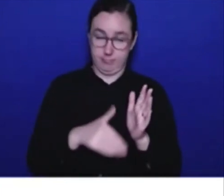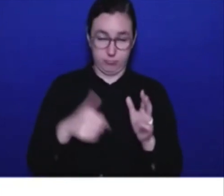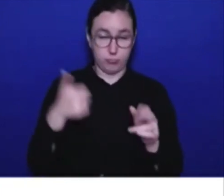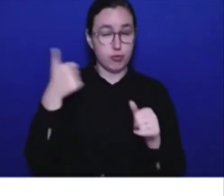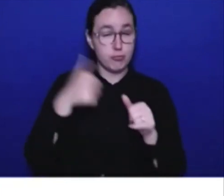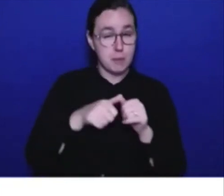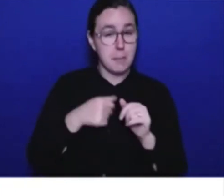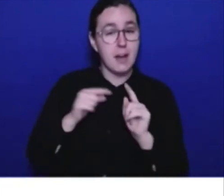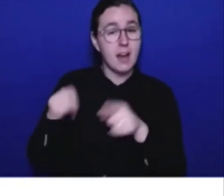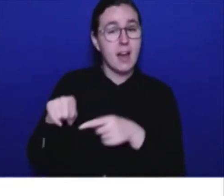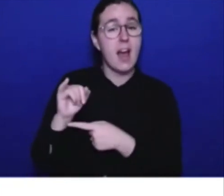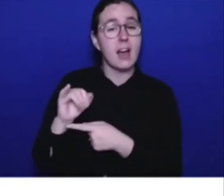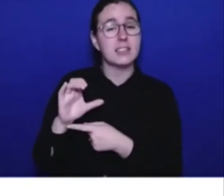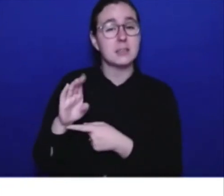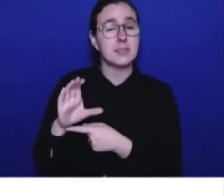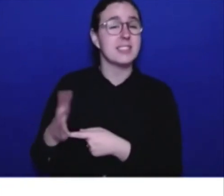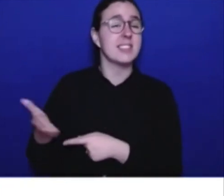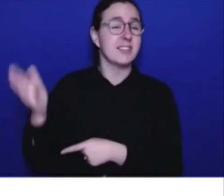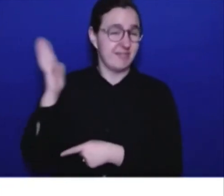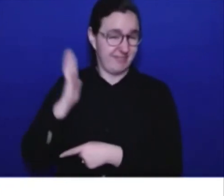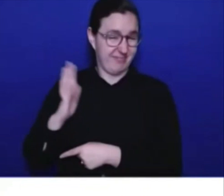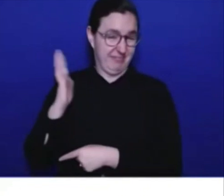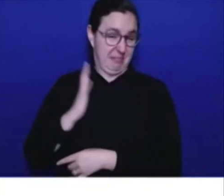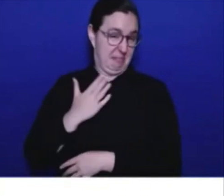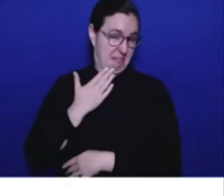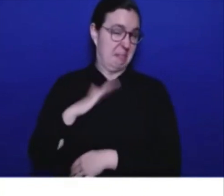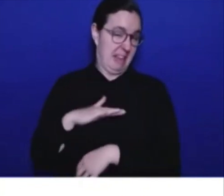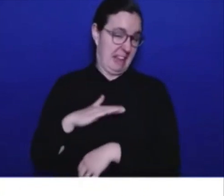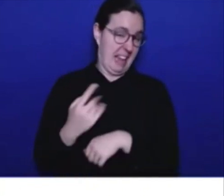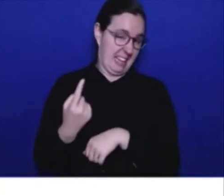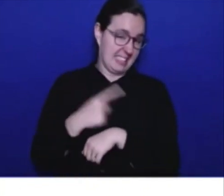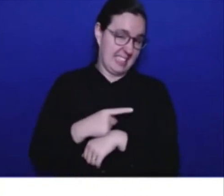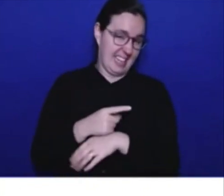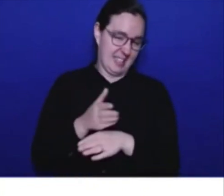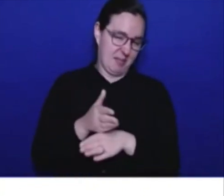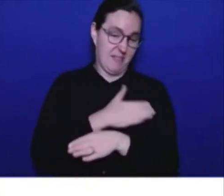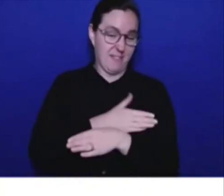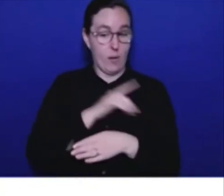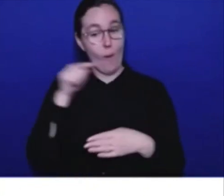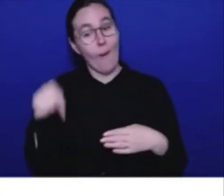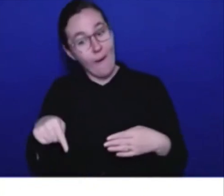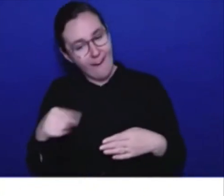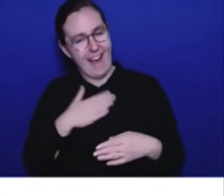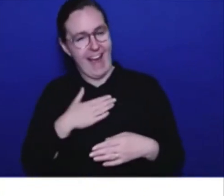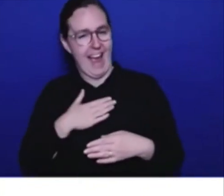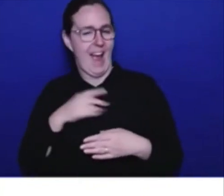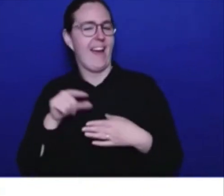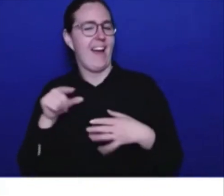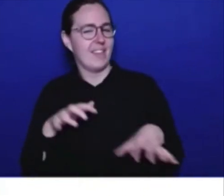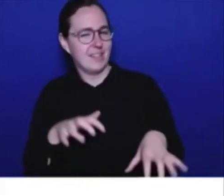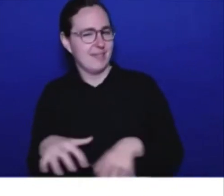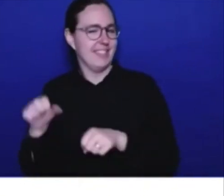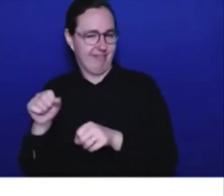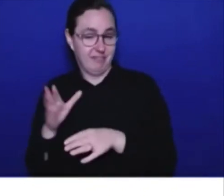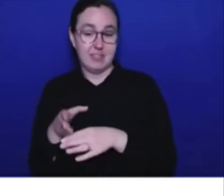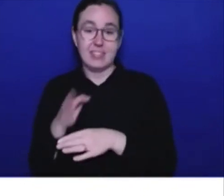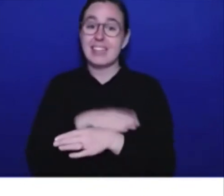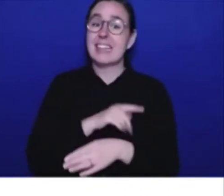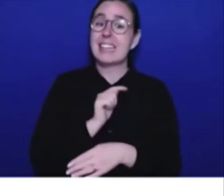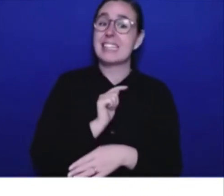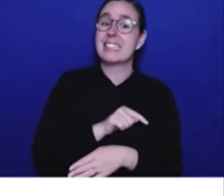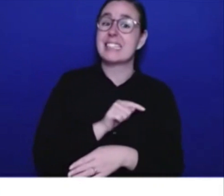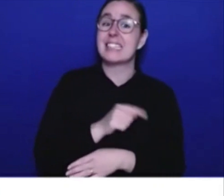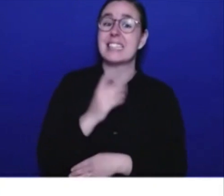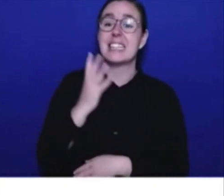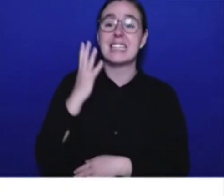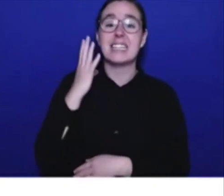when before the reforms that we made had taken hold and rates were going up, especially for inexperienced drivers who were mostly young people.